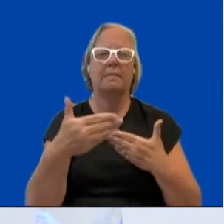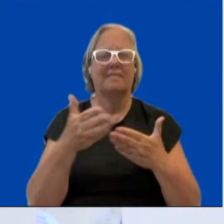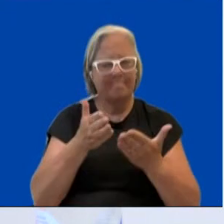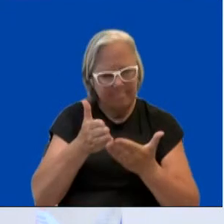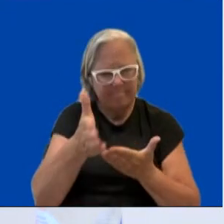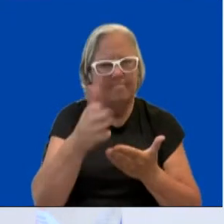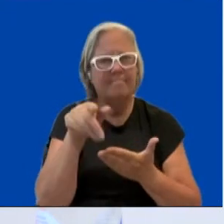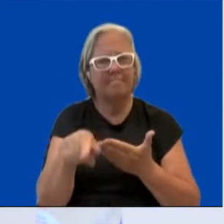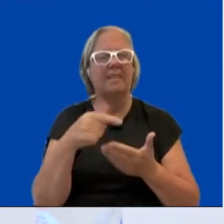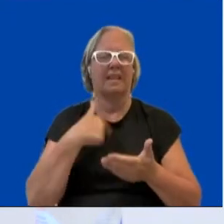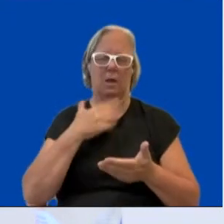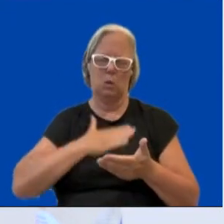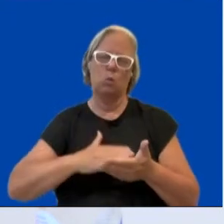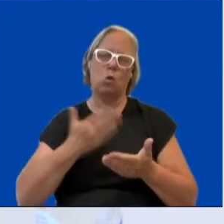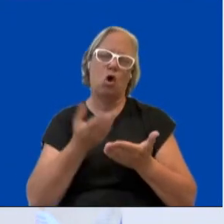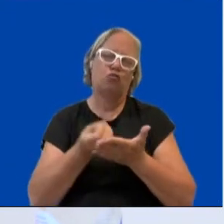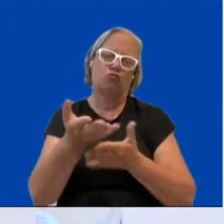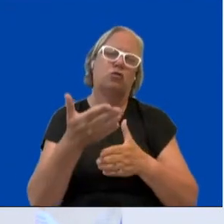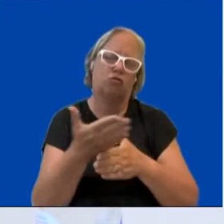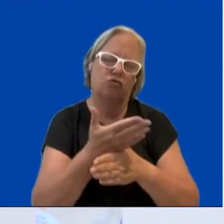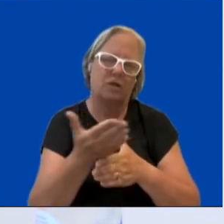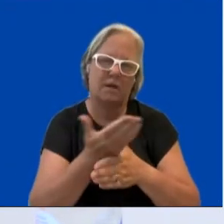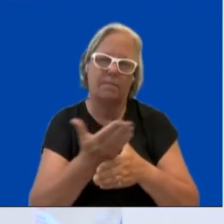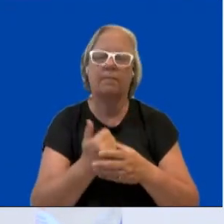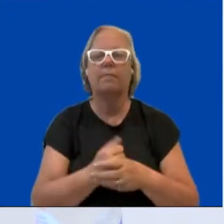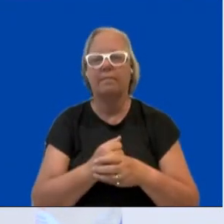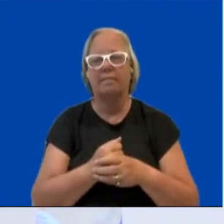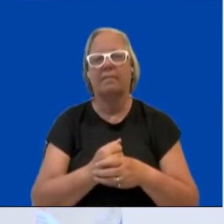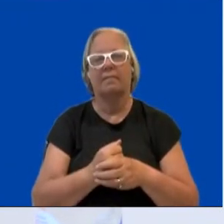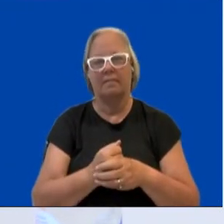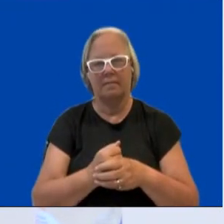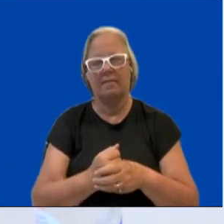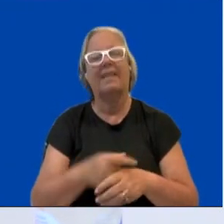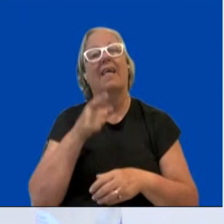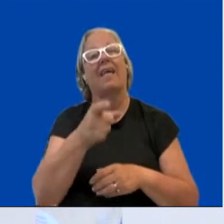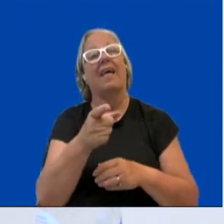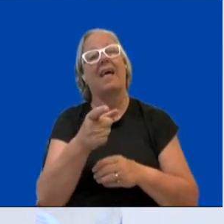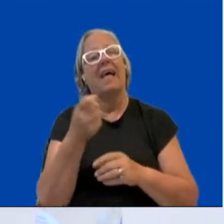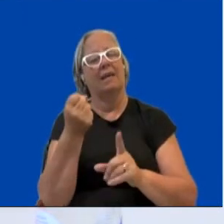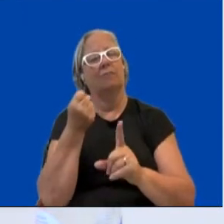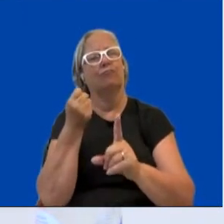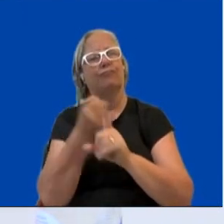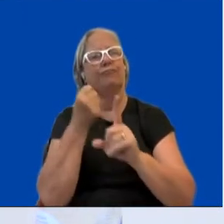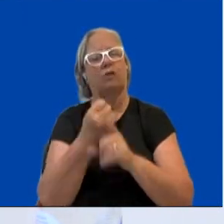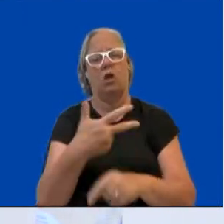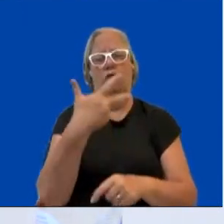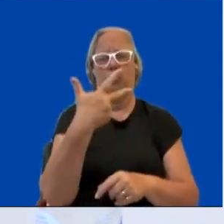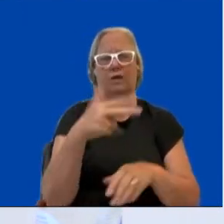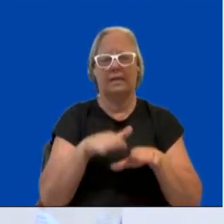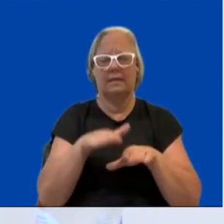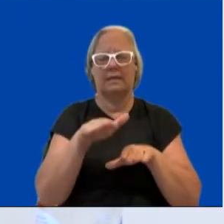why we launched that campaign three steps forward last year, because I realized that in many of my interventions,